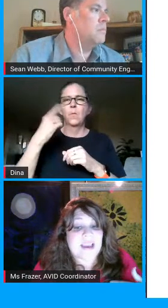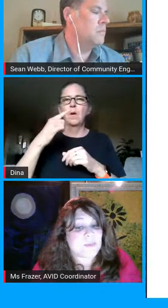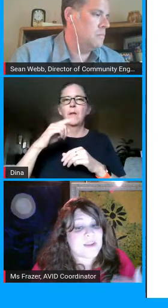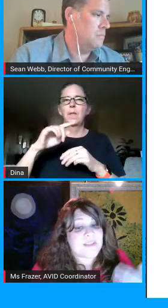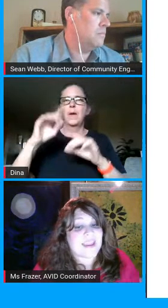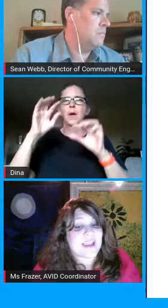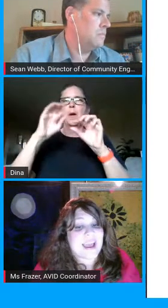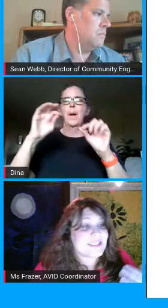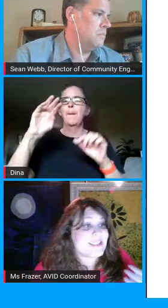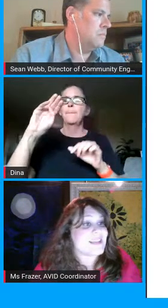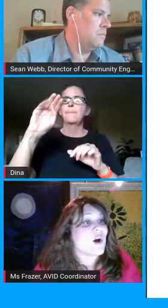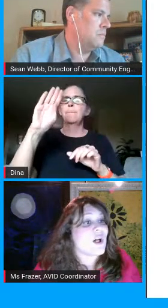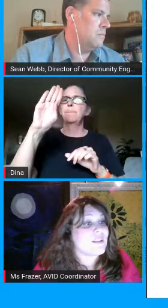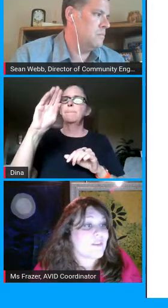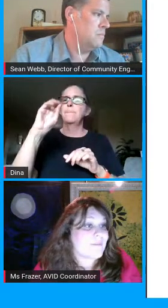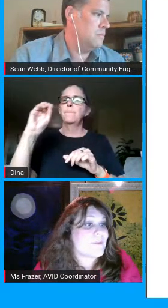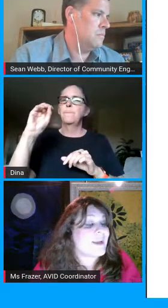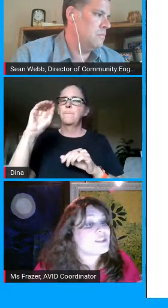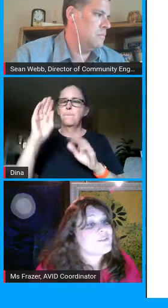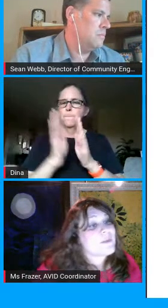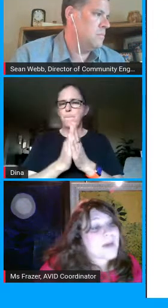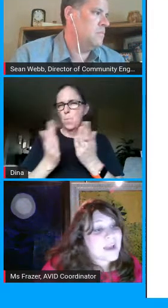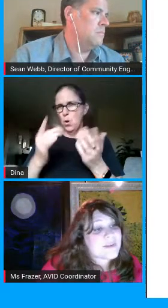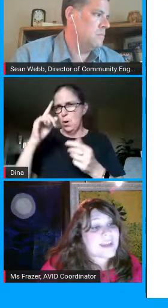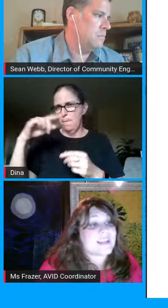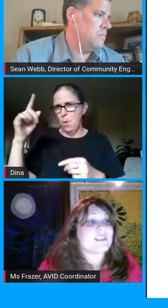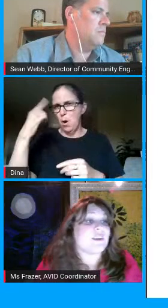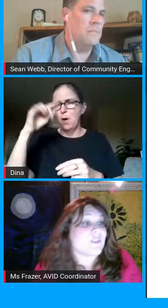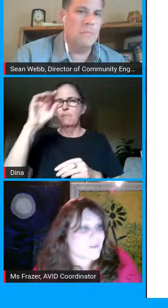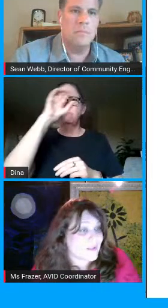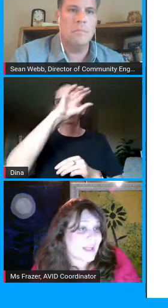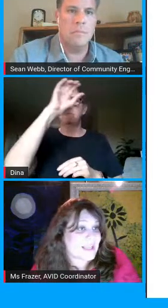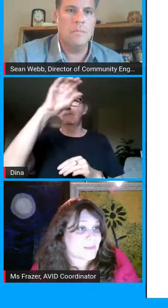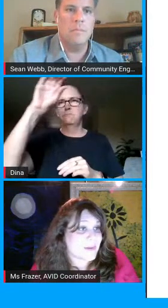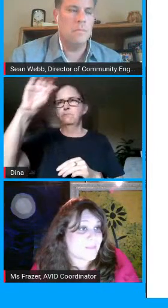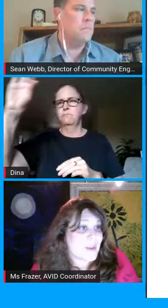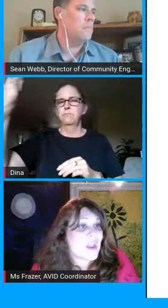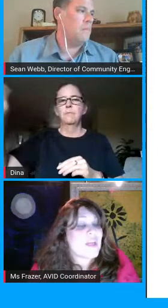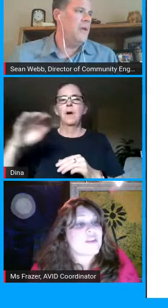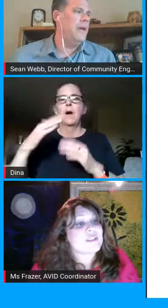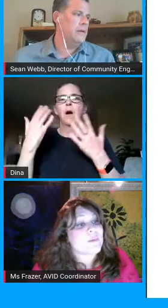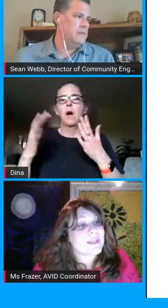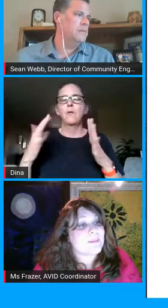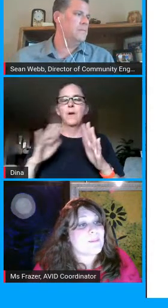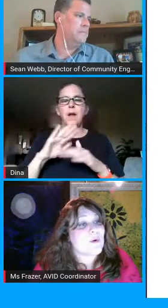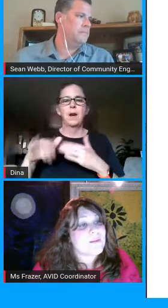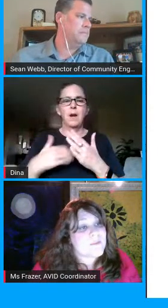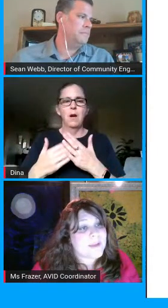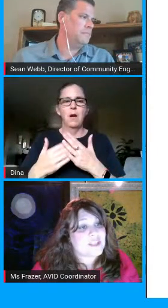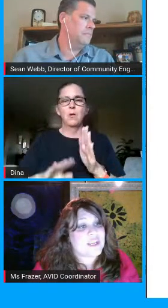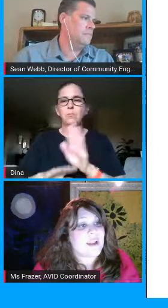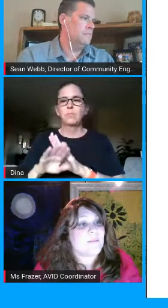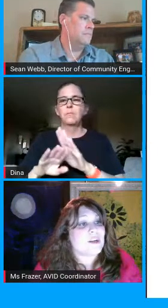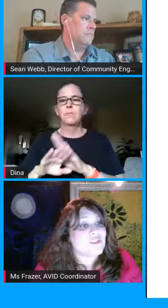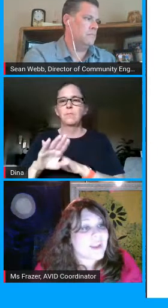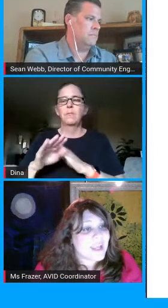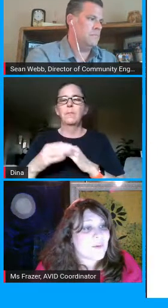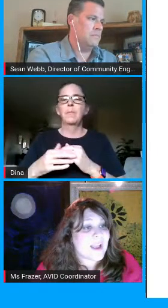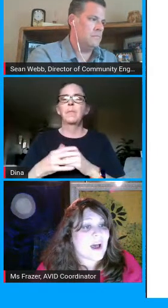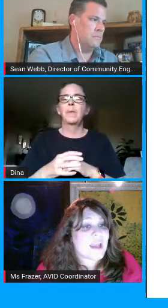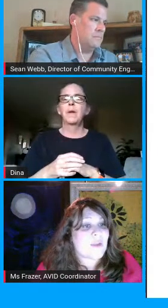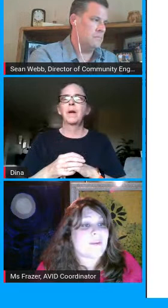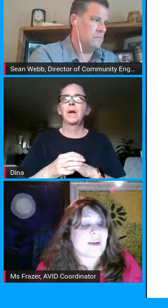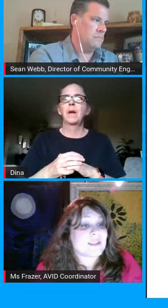and it's where they can access all of their information from iready to their google classroom there's going to be more information and more